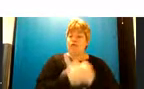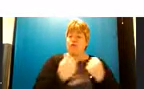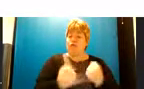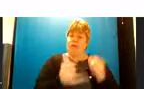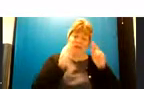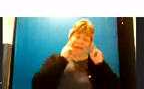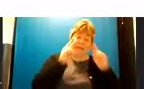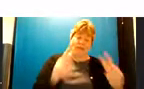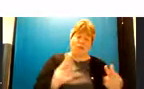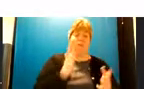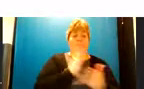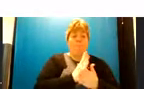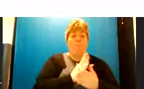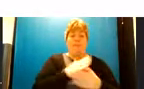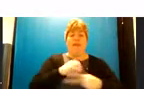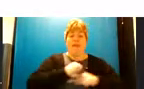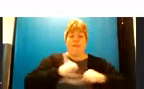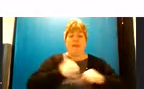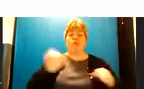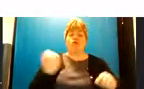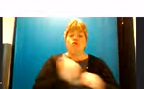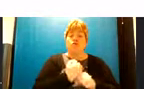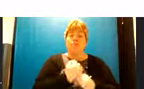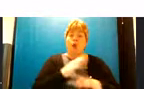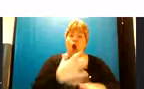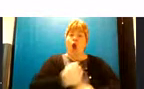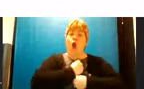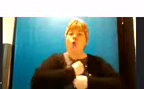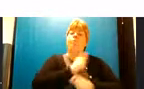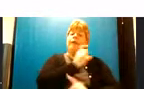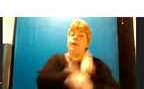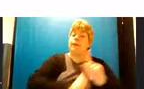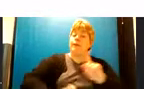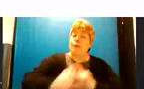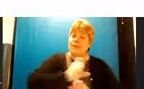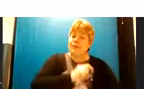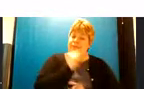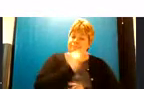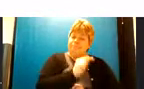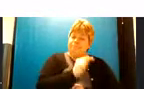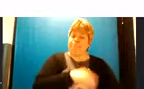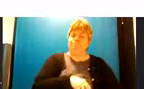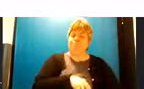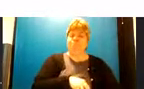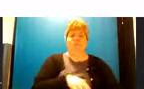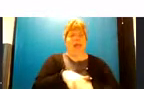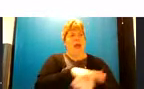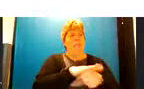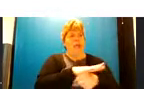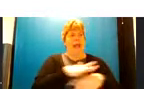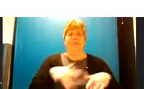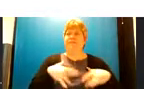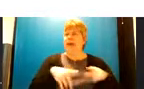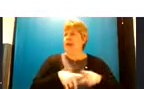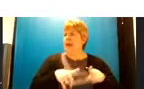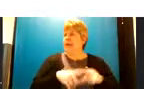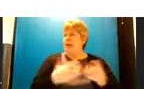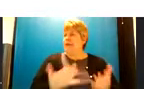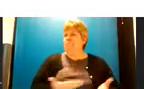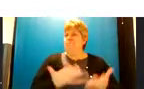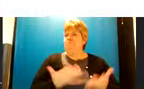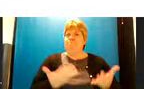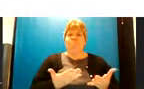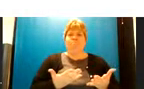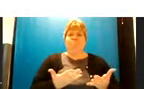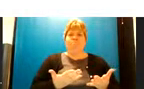view that actually these spaces should be community owned they should be um somewhere that that really feels like um you know